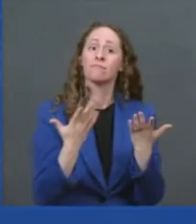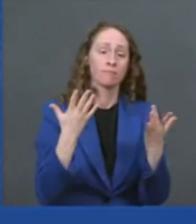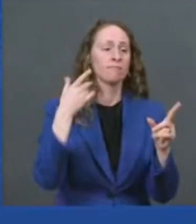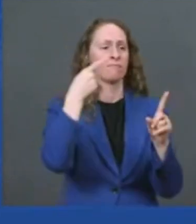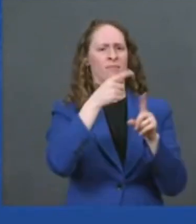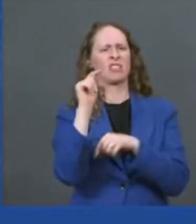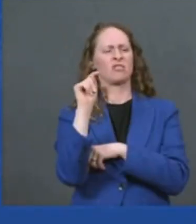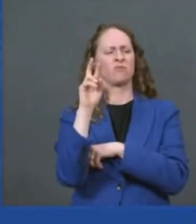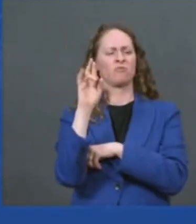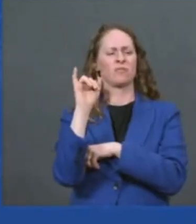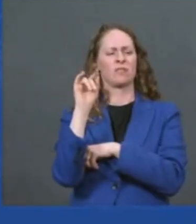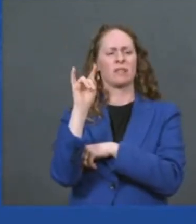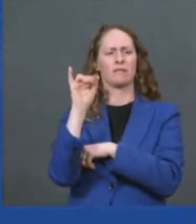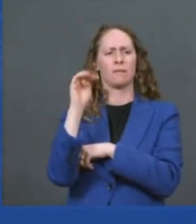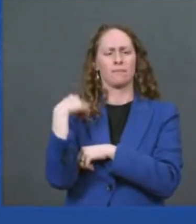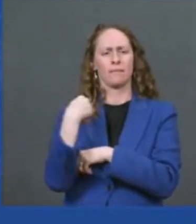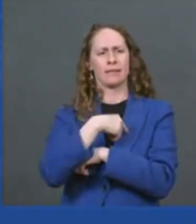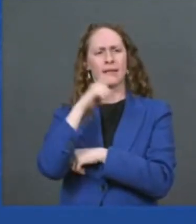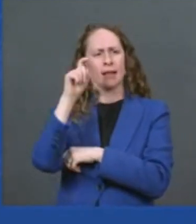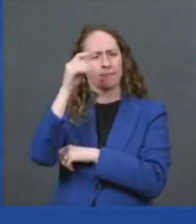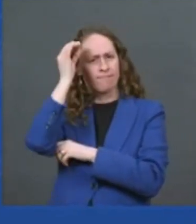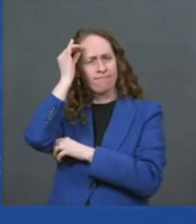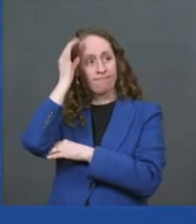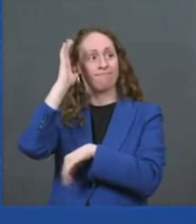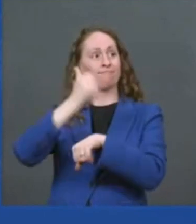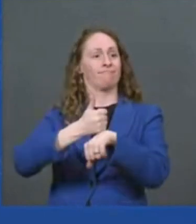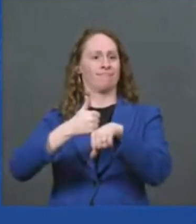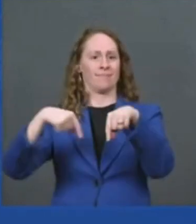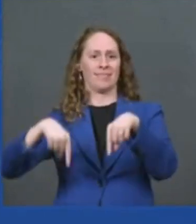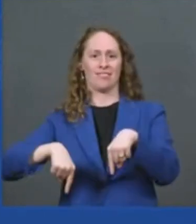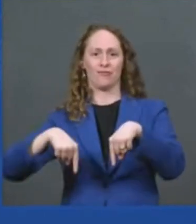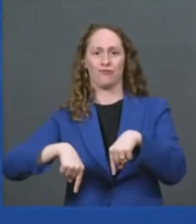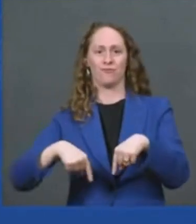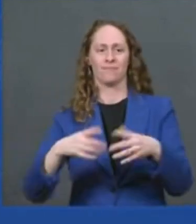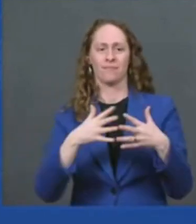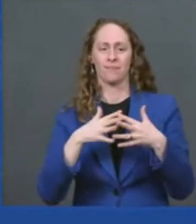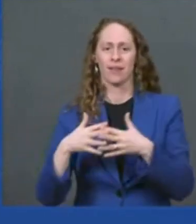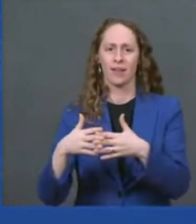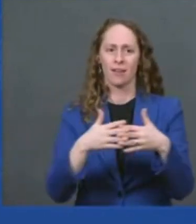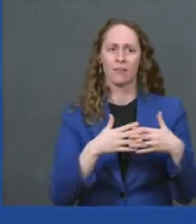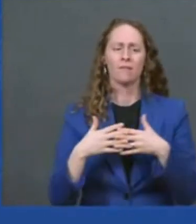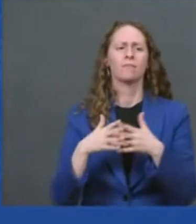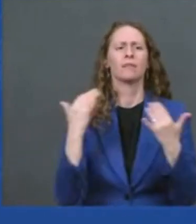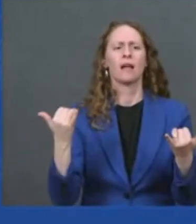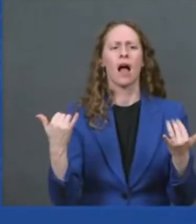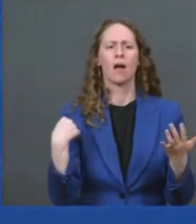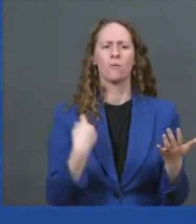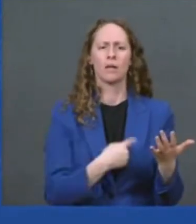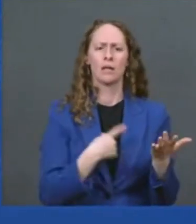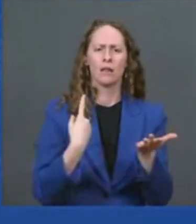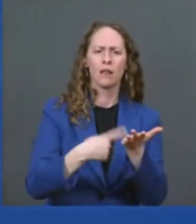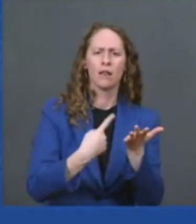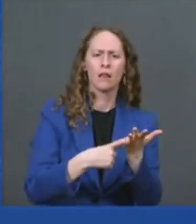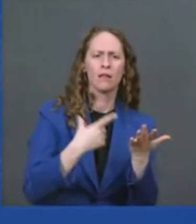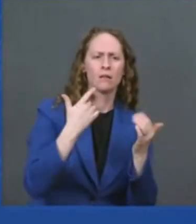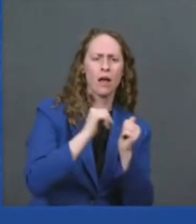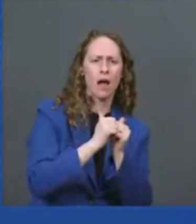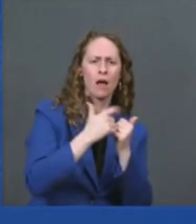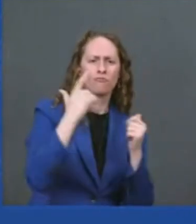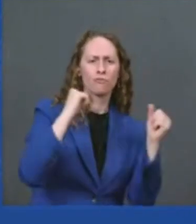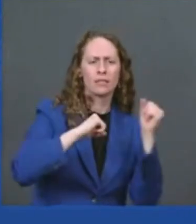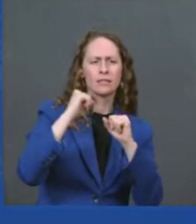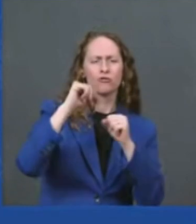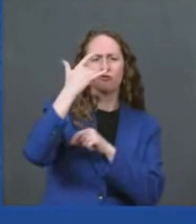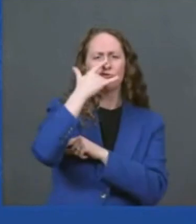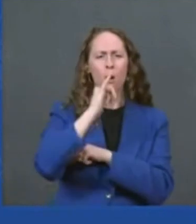us to pivot and change our global manufacturing strategy and today we could not be prouder to announce that we'll be opening